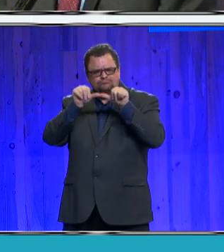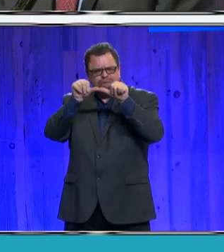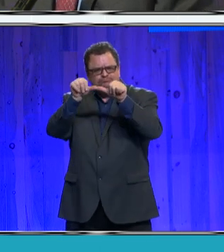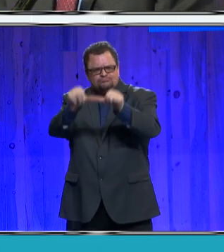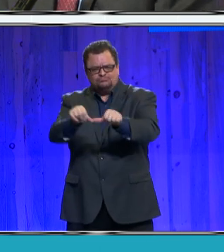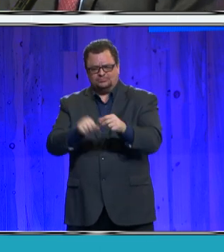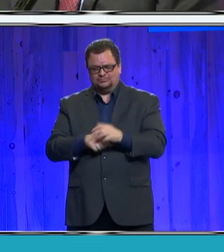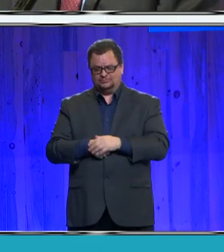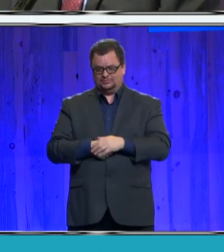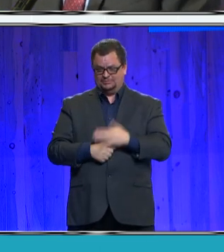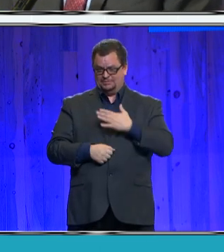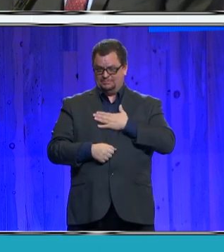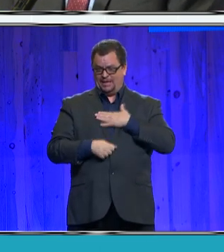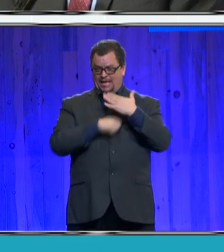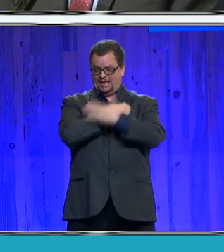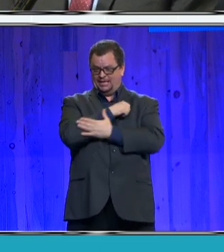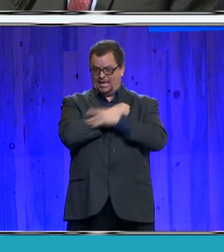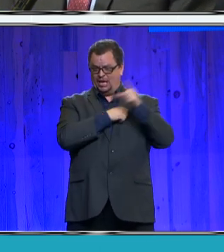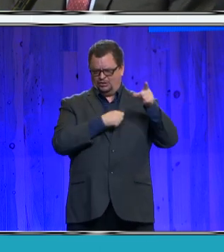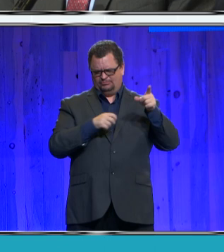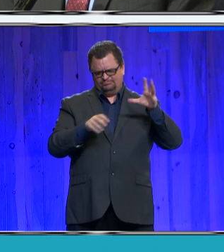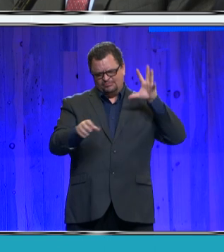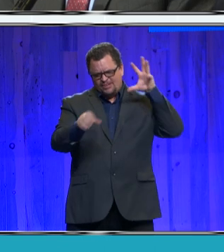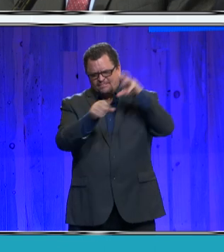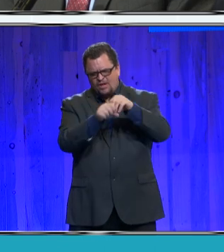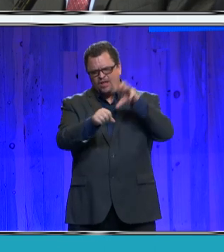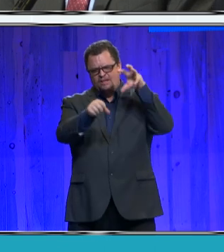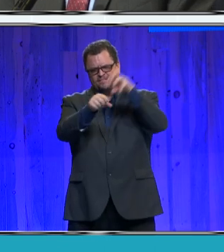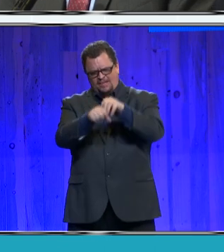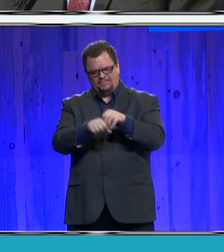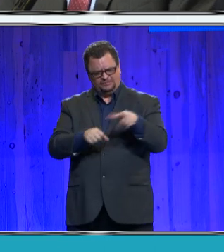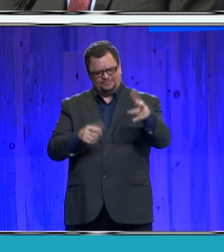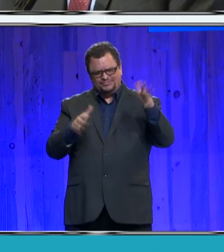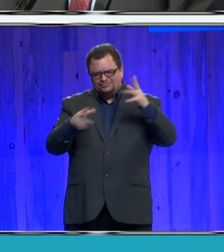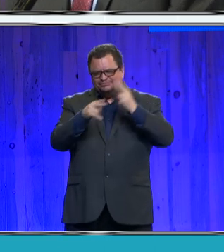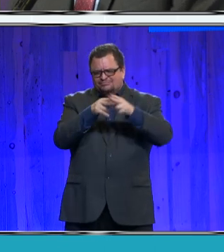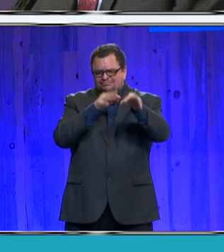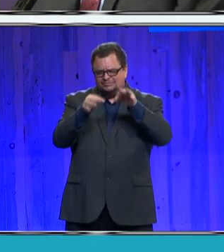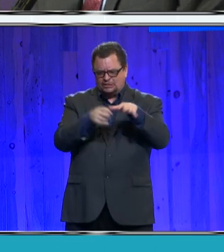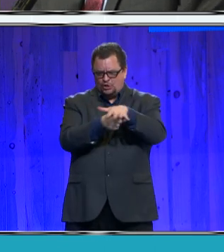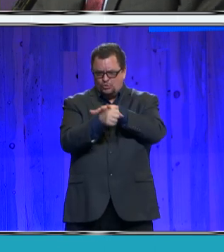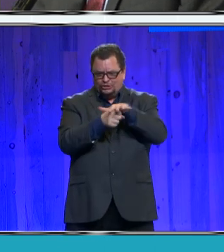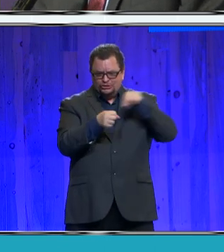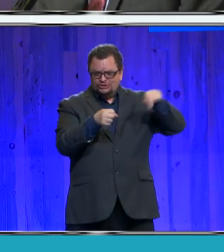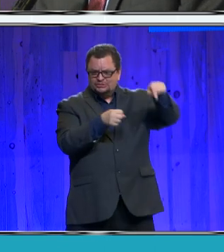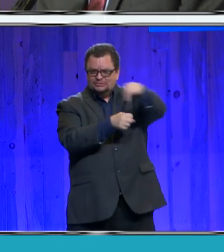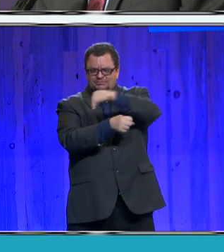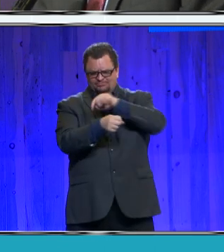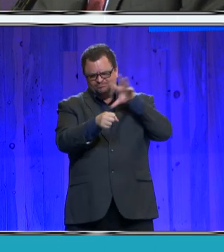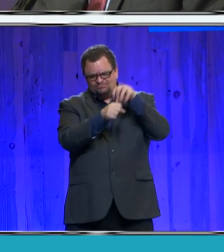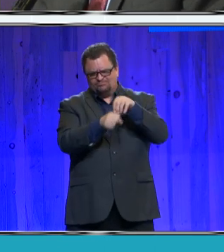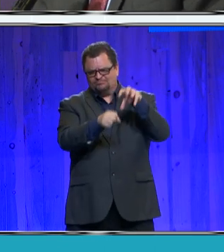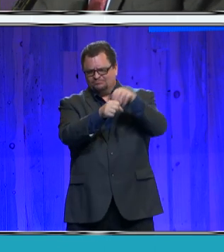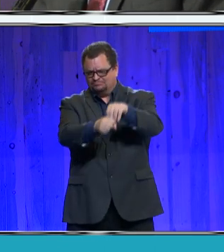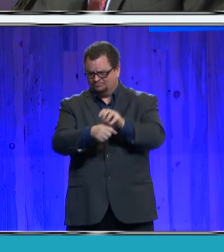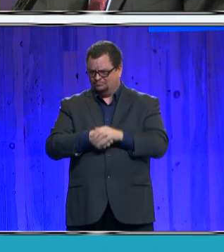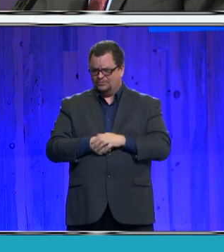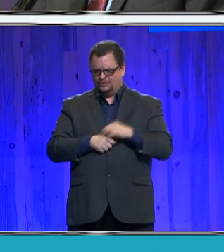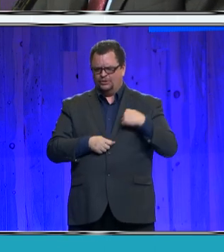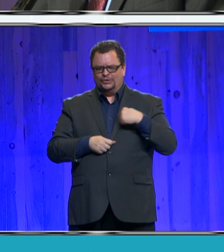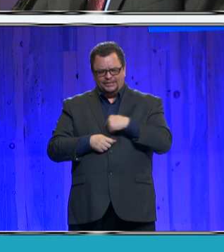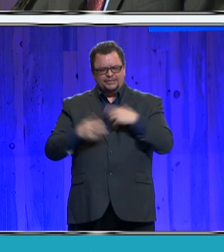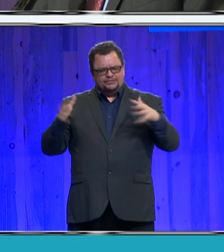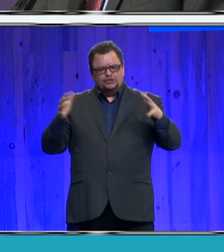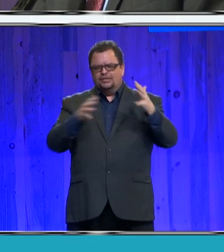reputation of our region. In 2021 alone, we received multiple National Association of Counties awards